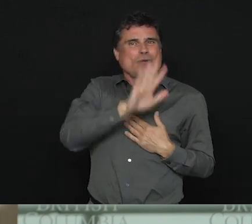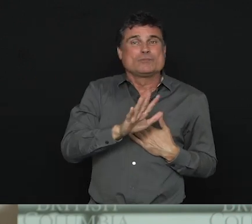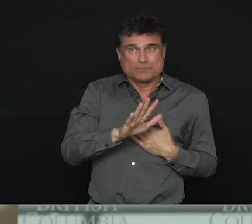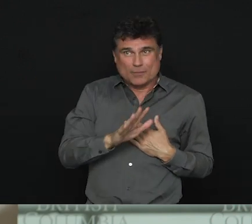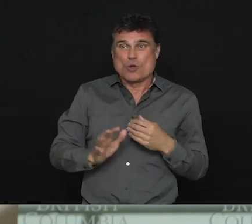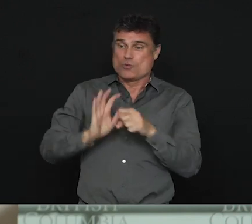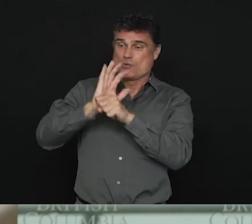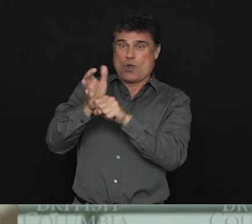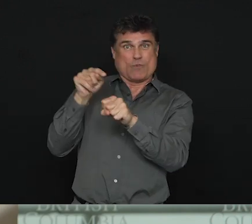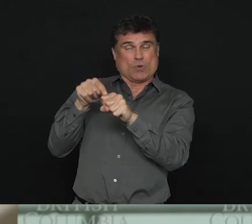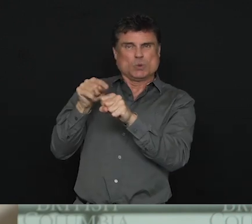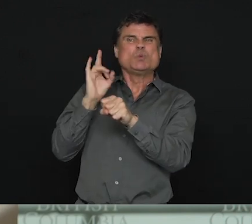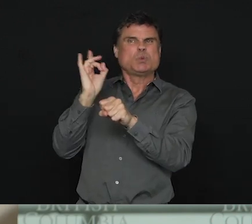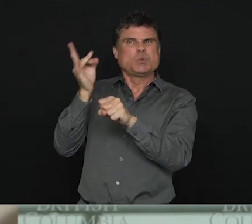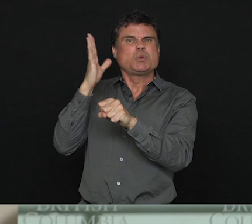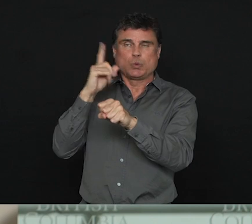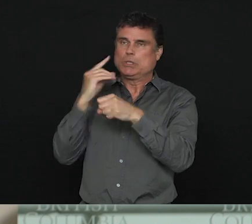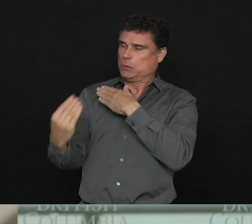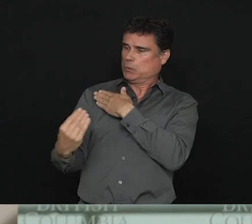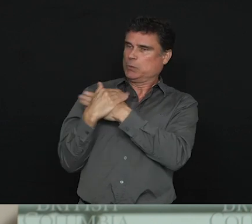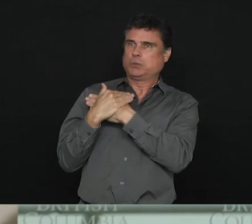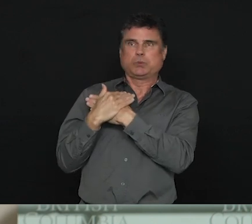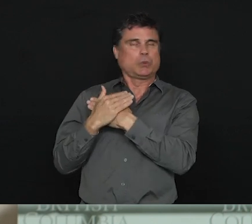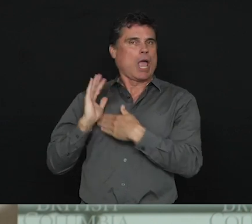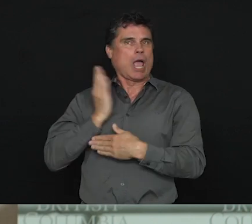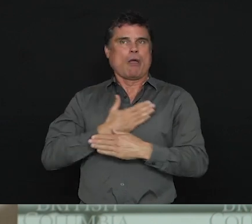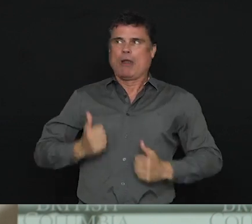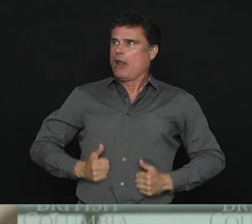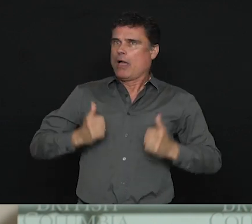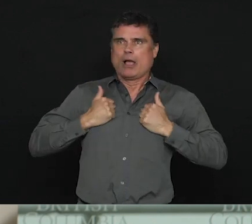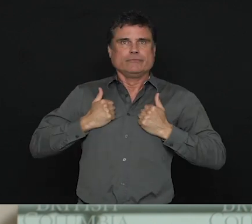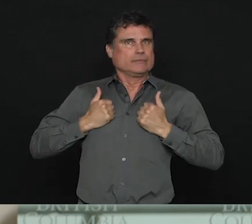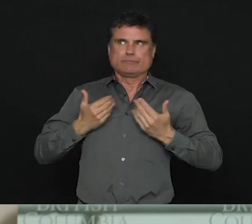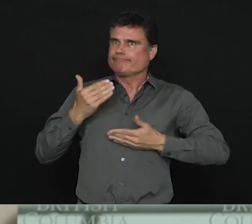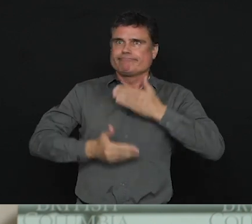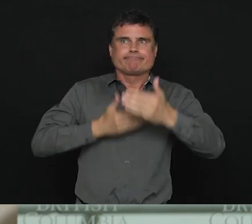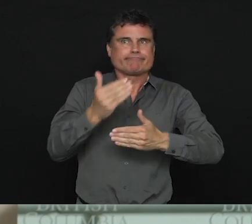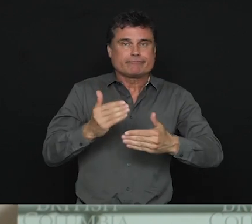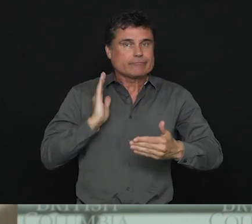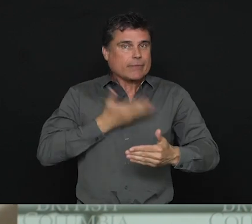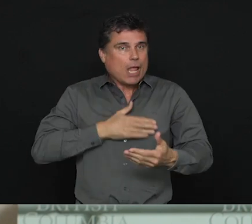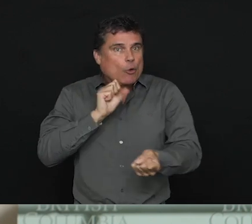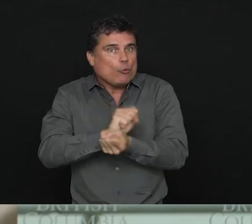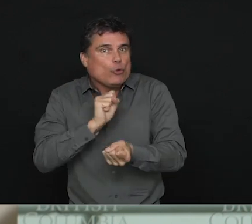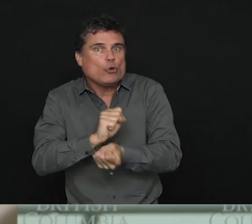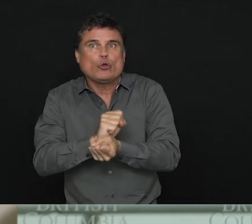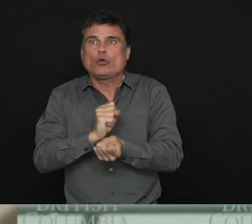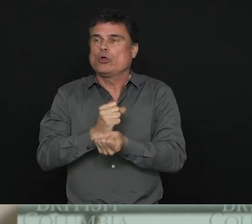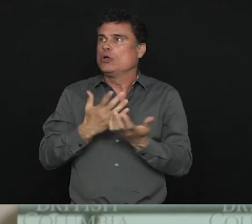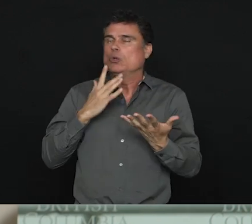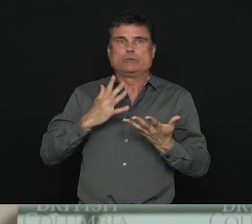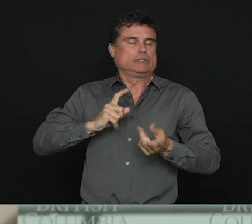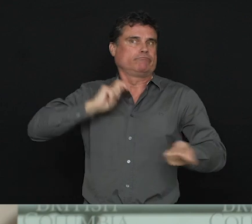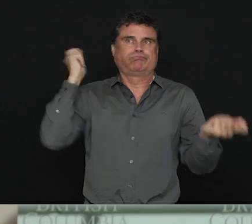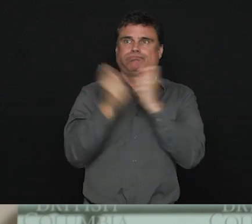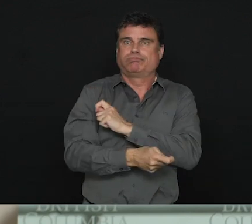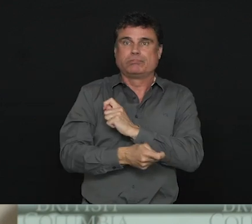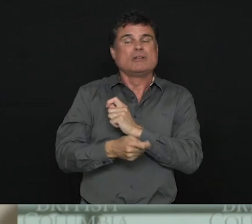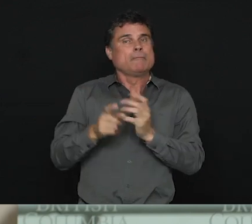emergency and the need to maintain physical distancing means that people are spending more time at home.